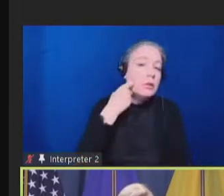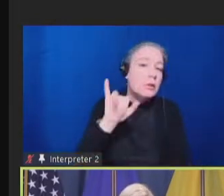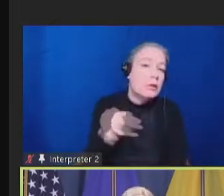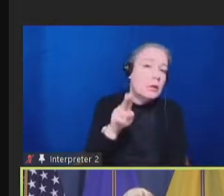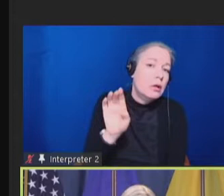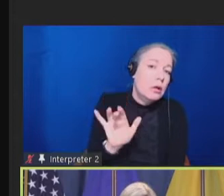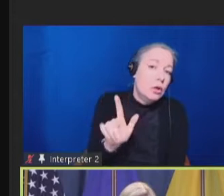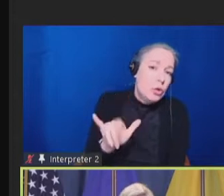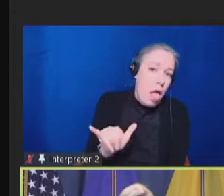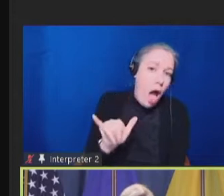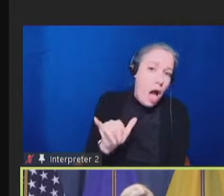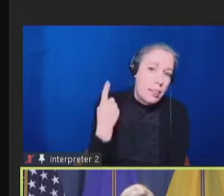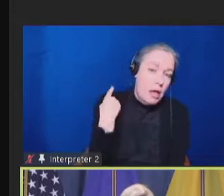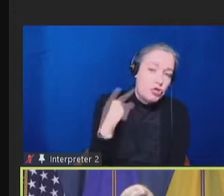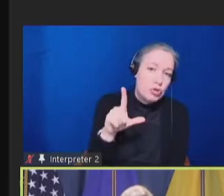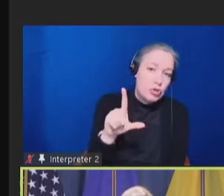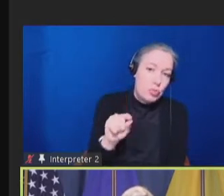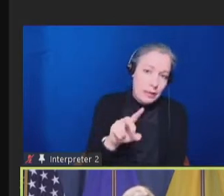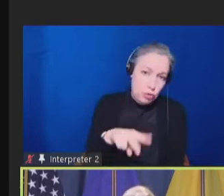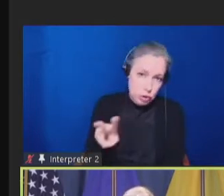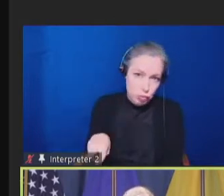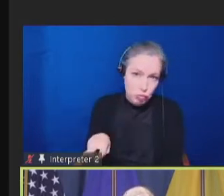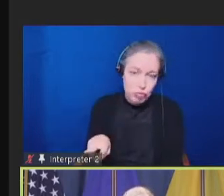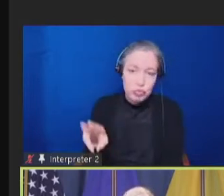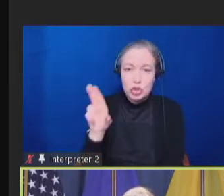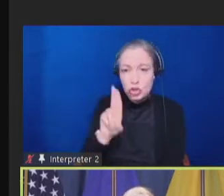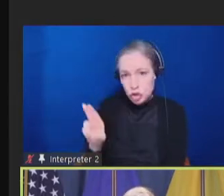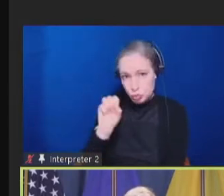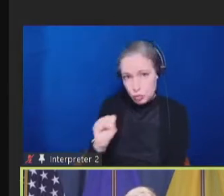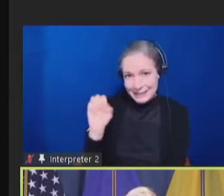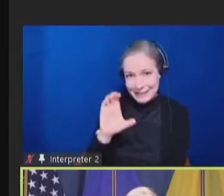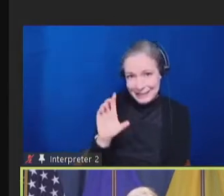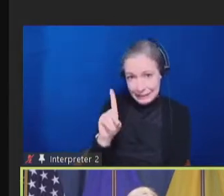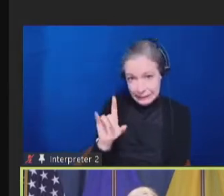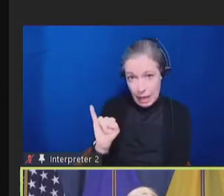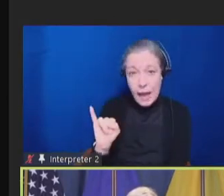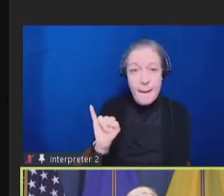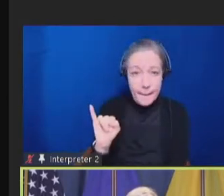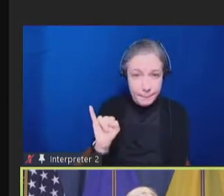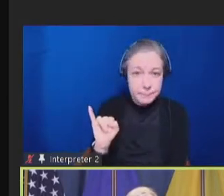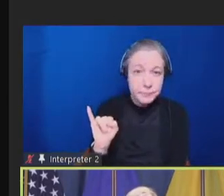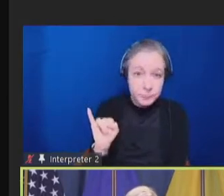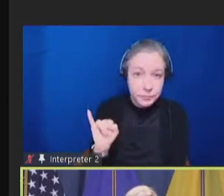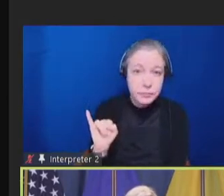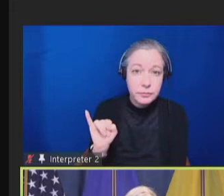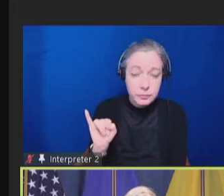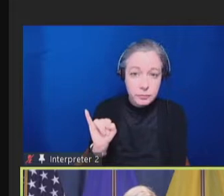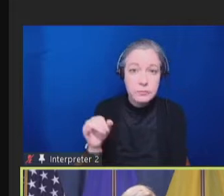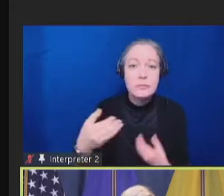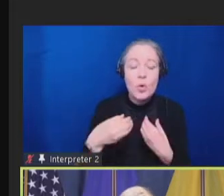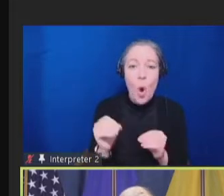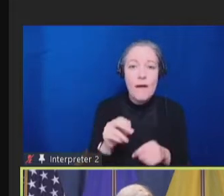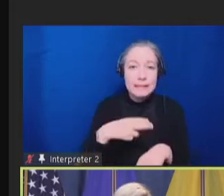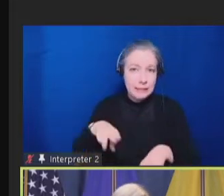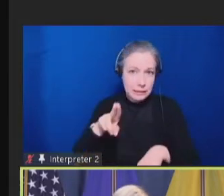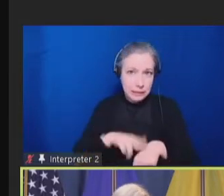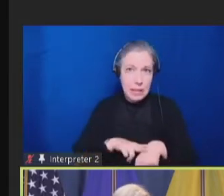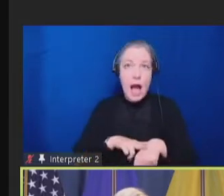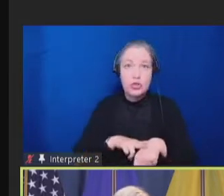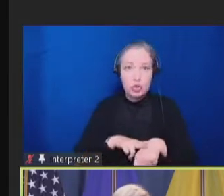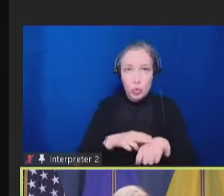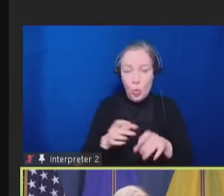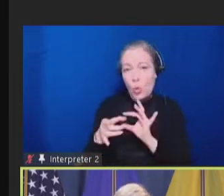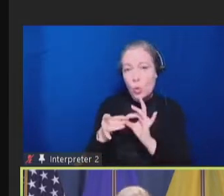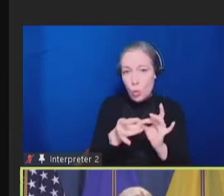2022, the USCDI, the Office of the National Coordinator on